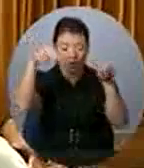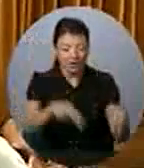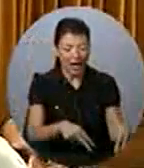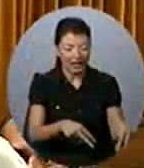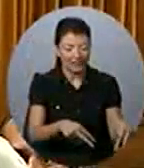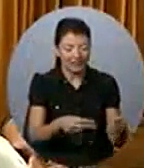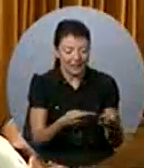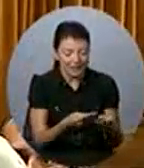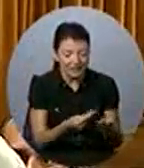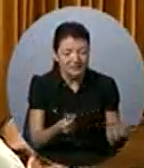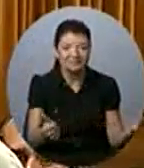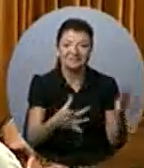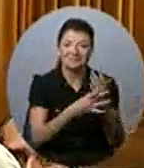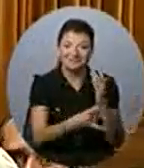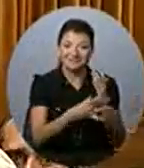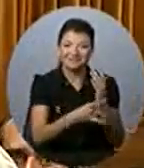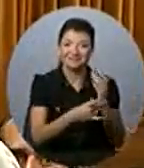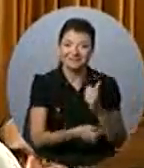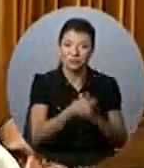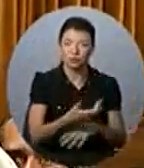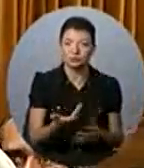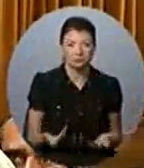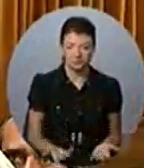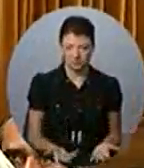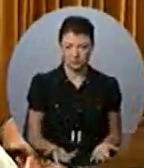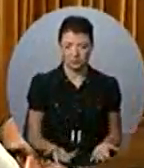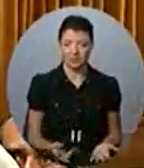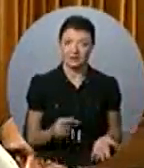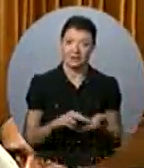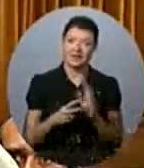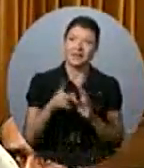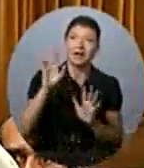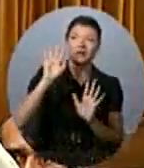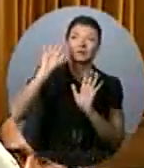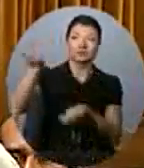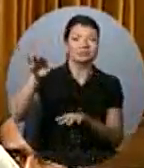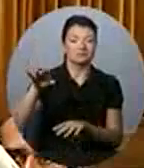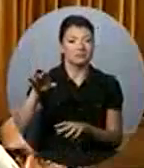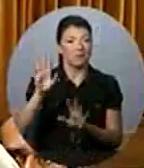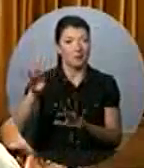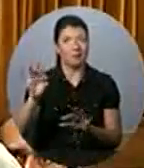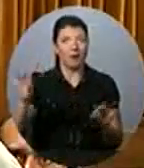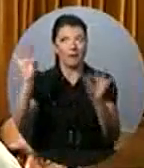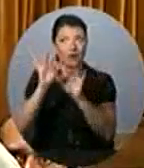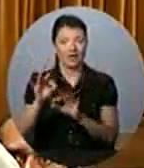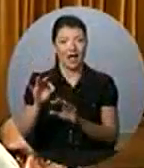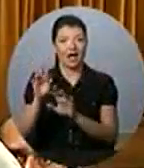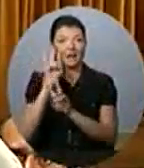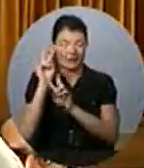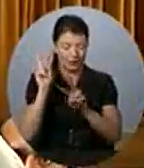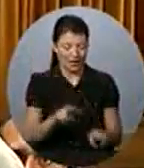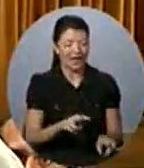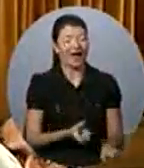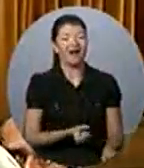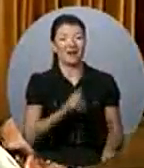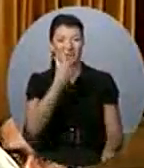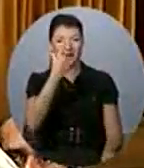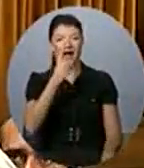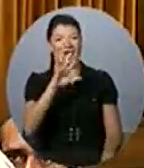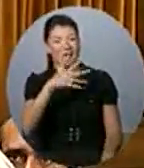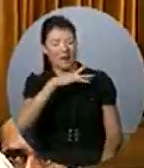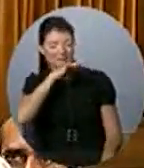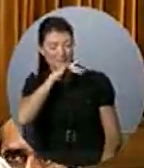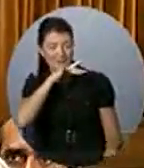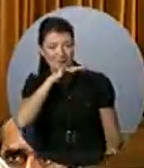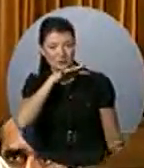The Conservatives are telling us that we have to sacrifice the ozone layer to better understand pollution in the oil sands.